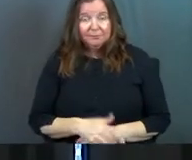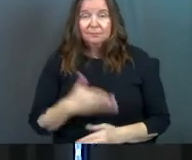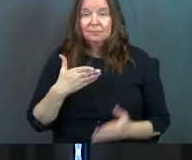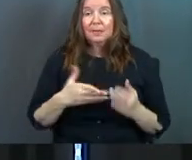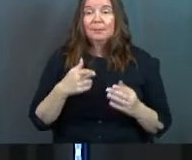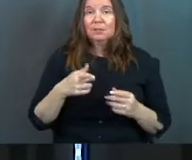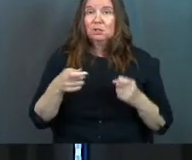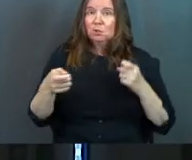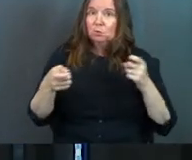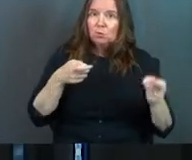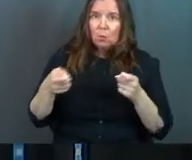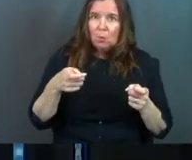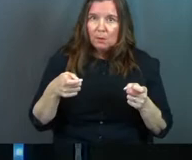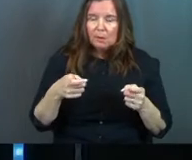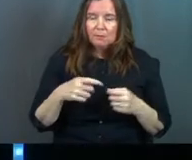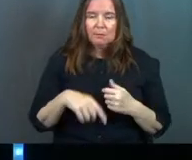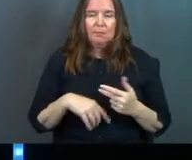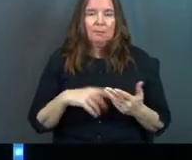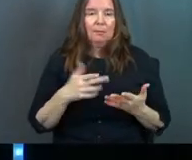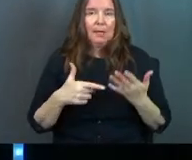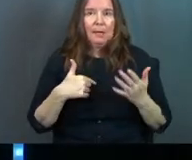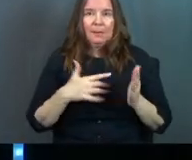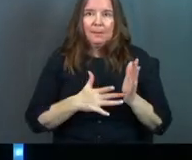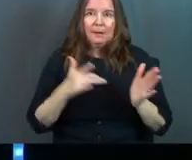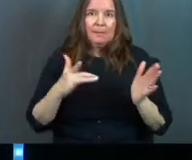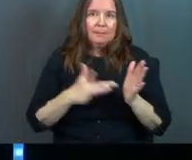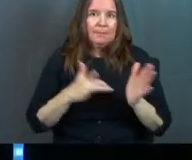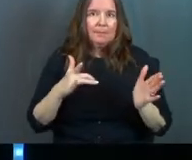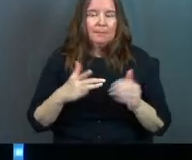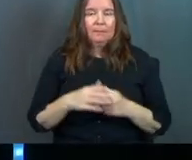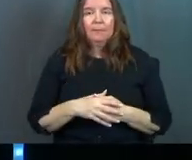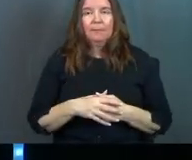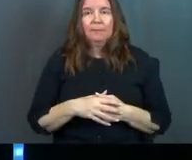Maybe she was controlling. Maybe she was manipulative.